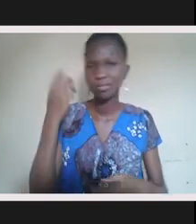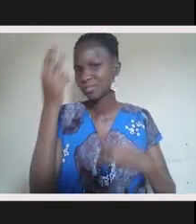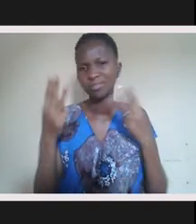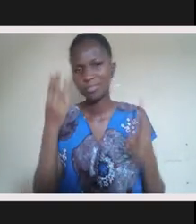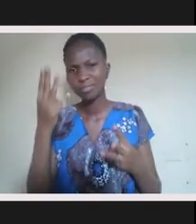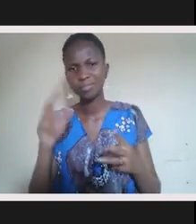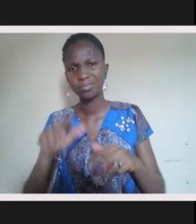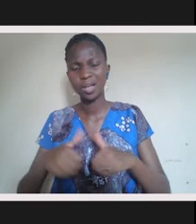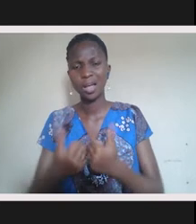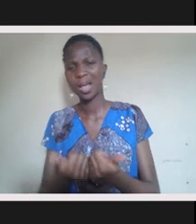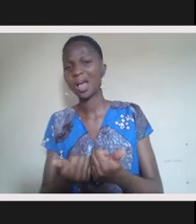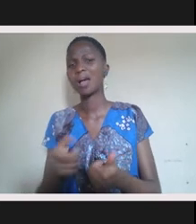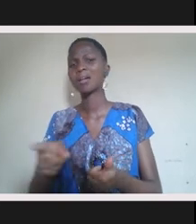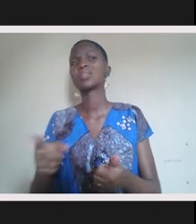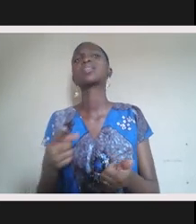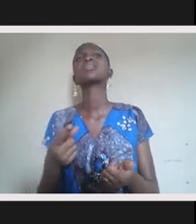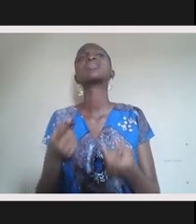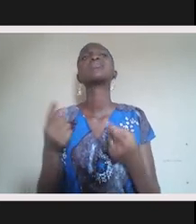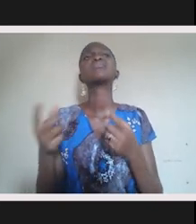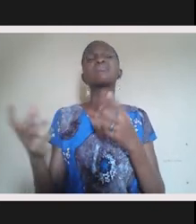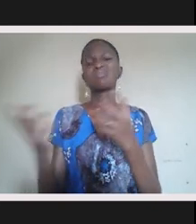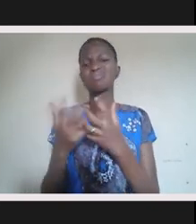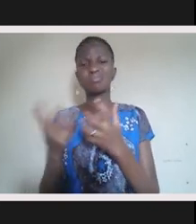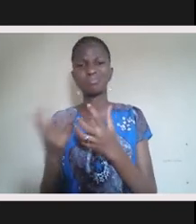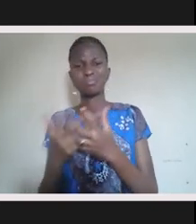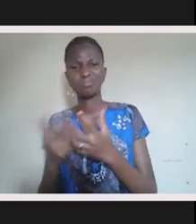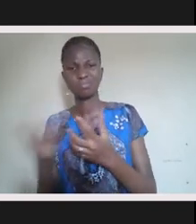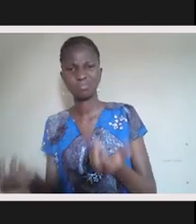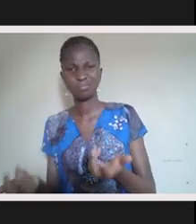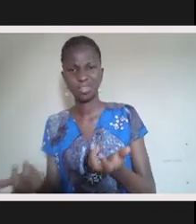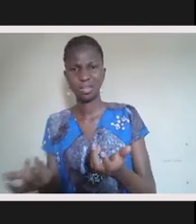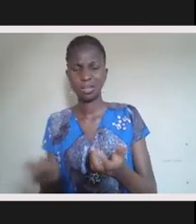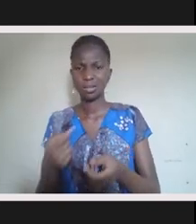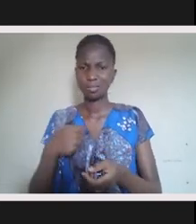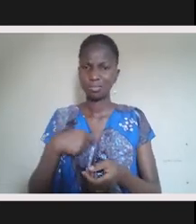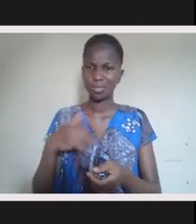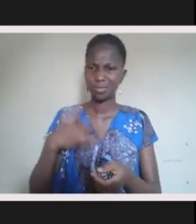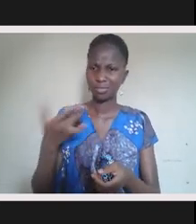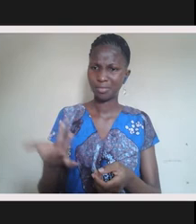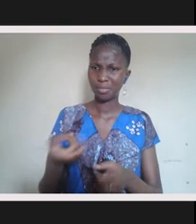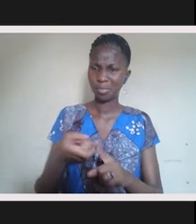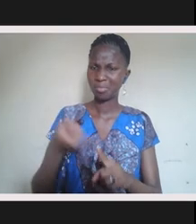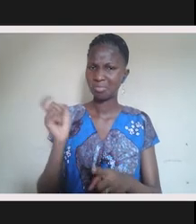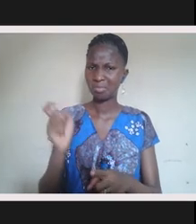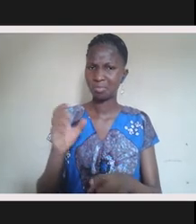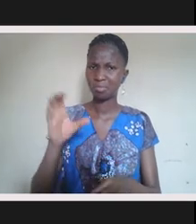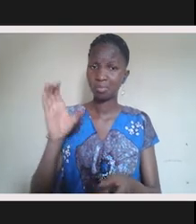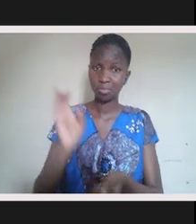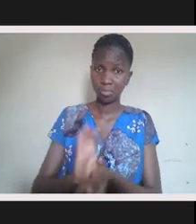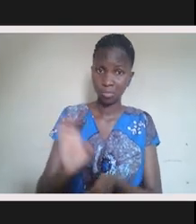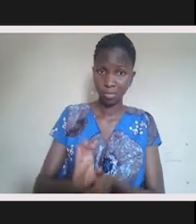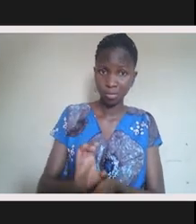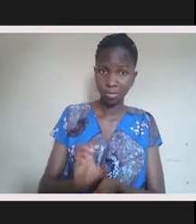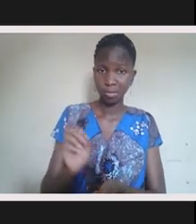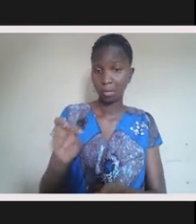mean, I don't, how does it all play into that? The code switching. I mean, do you feel like it definitely has been born